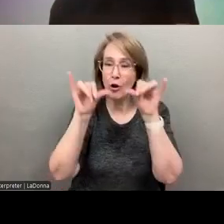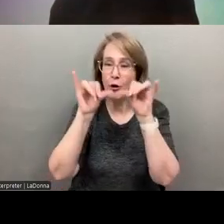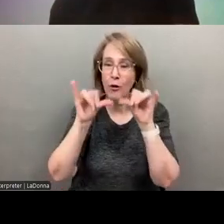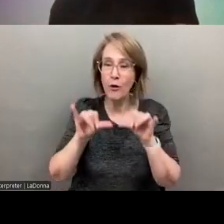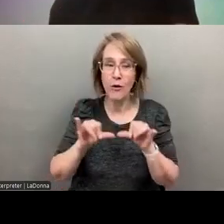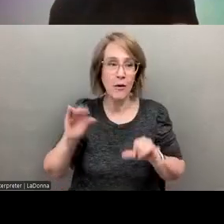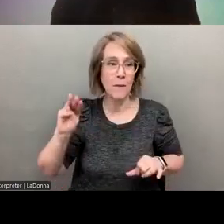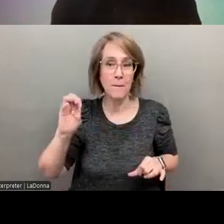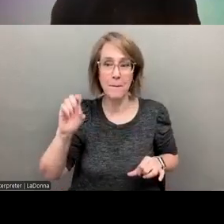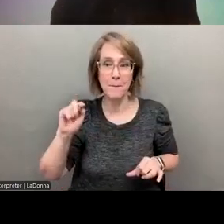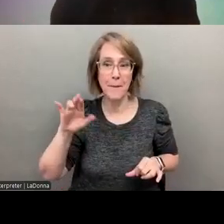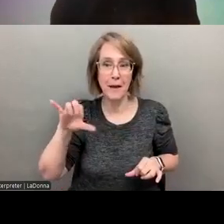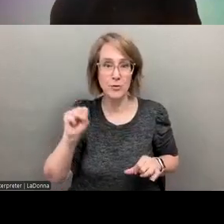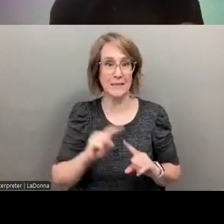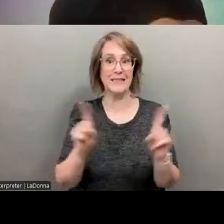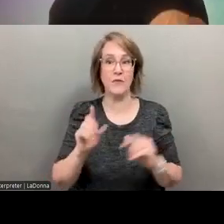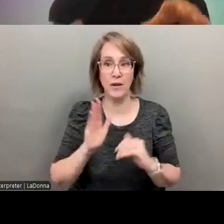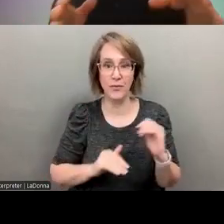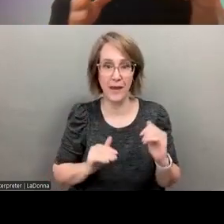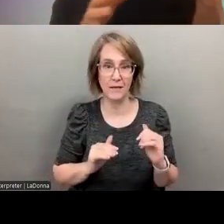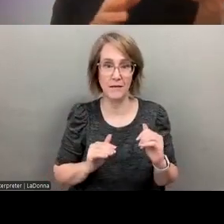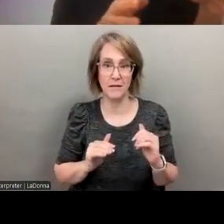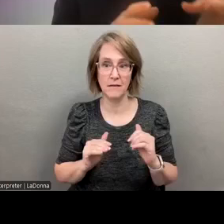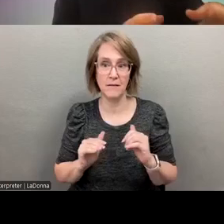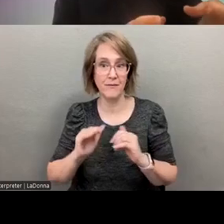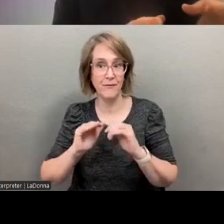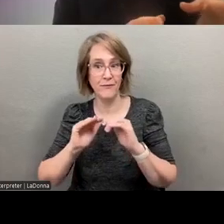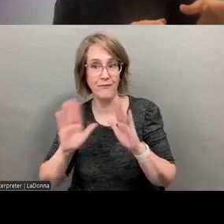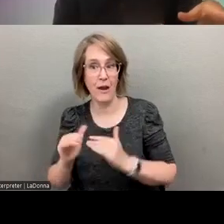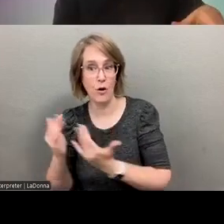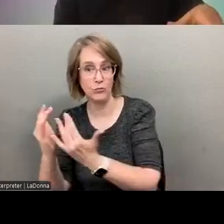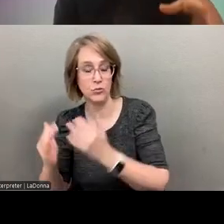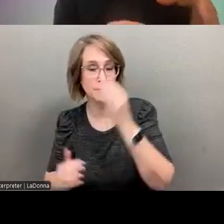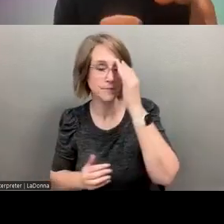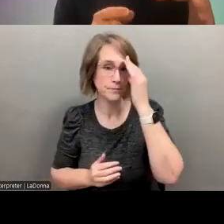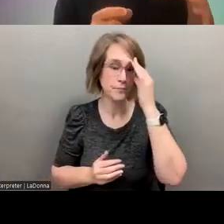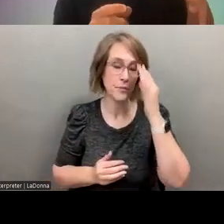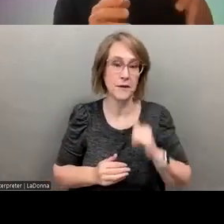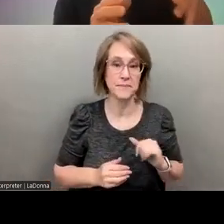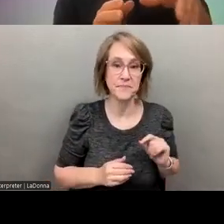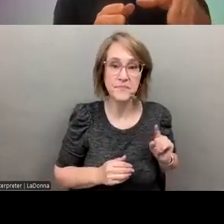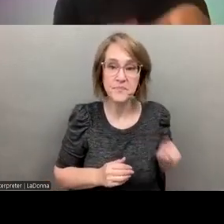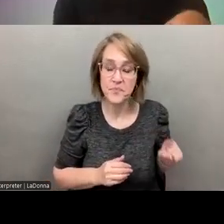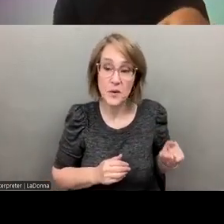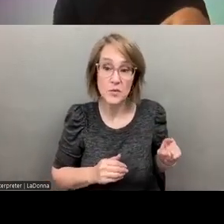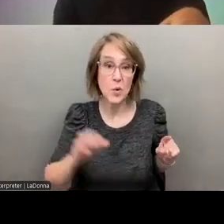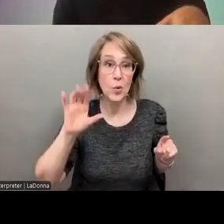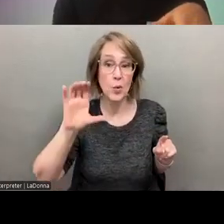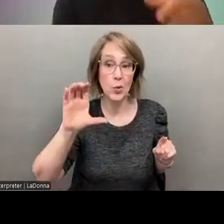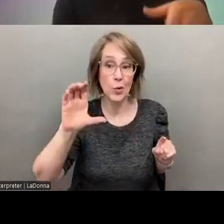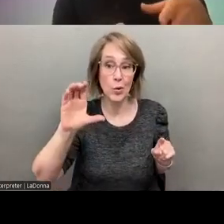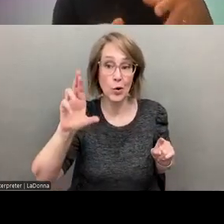near the kind of metrics that we have to reach. So a typical performance target in a crisis call